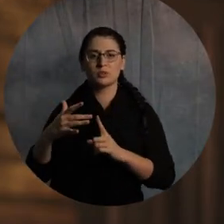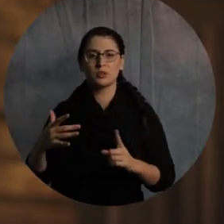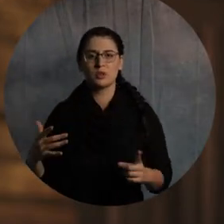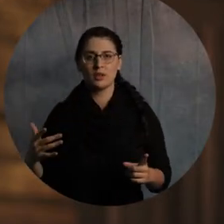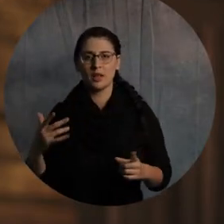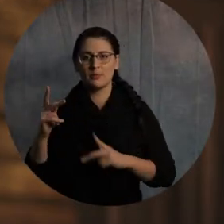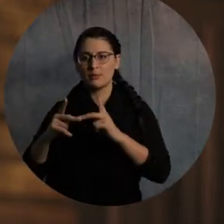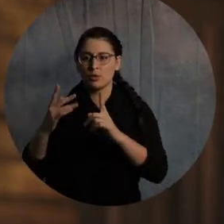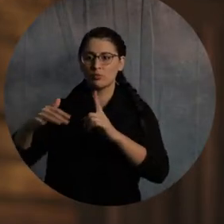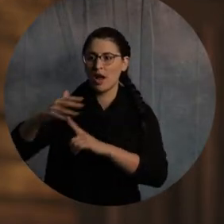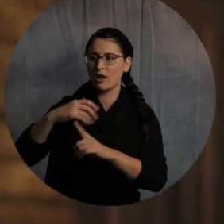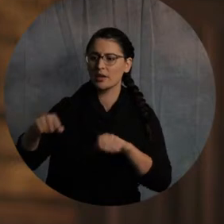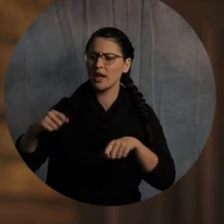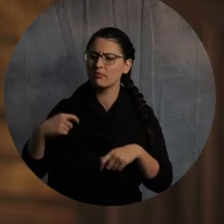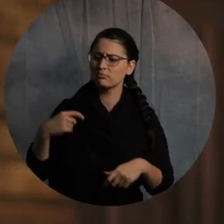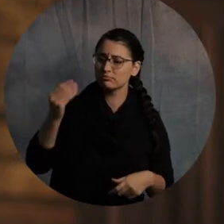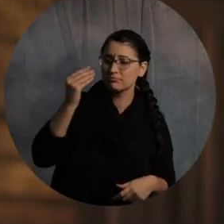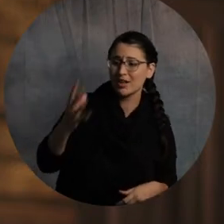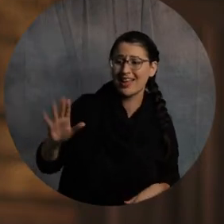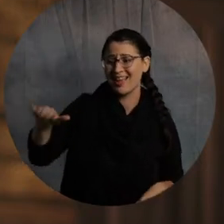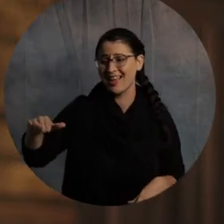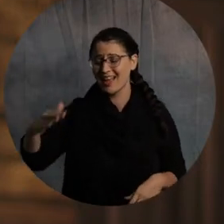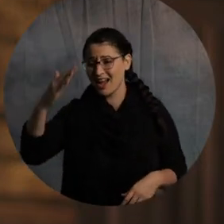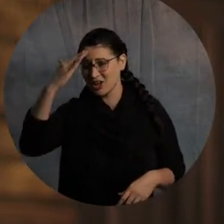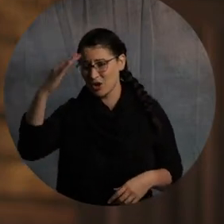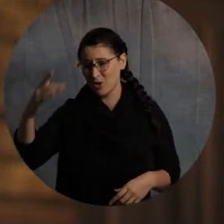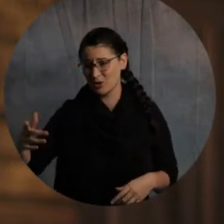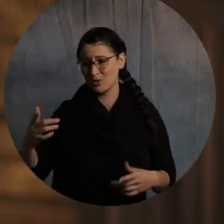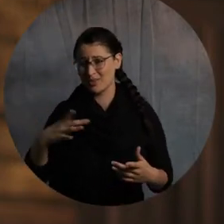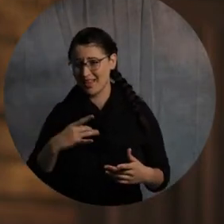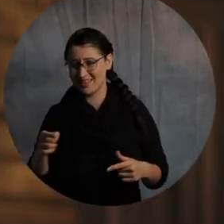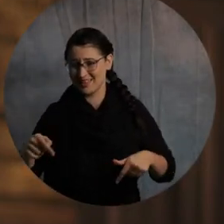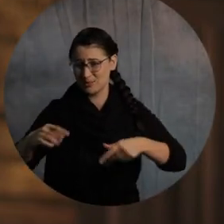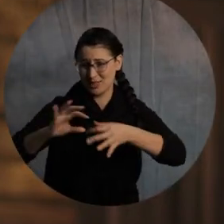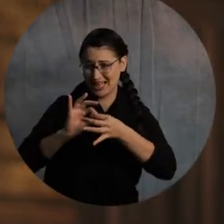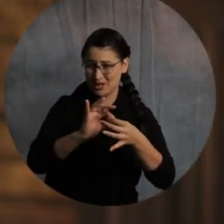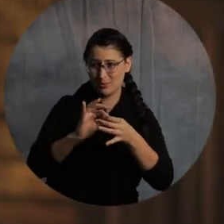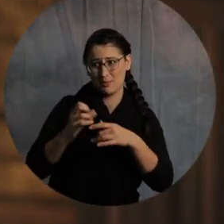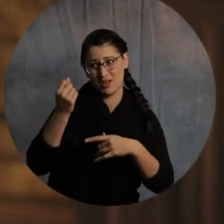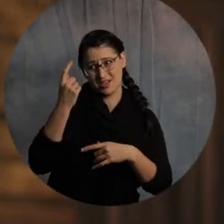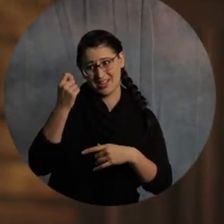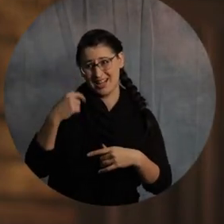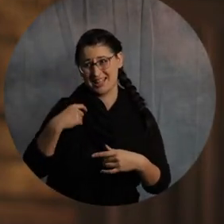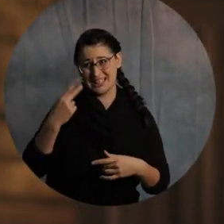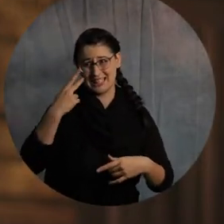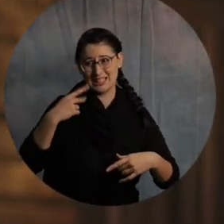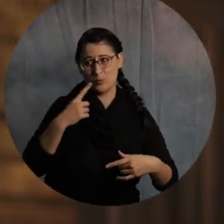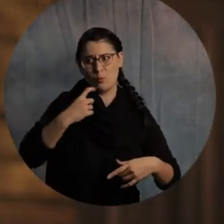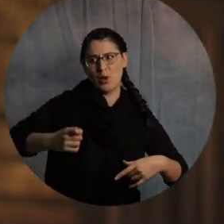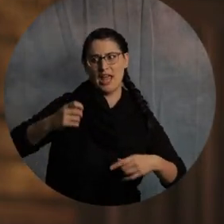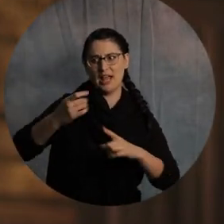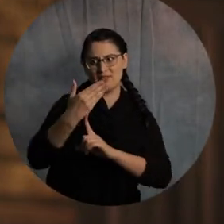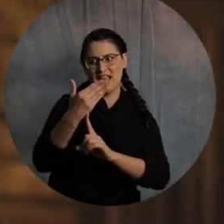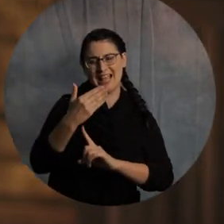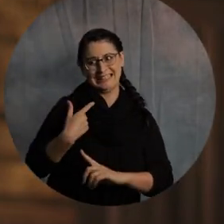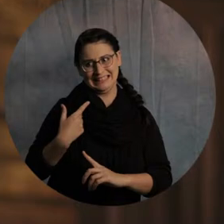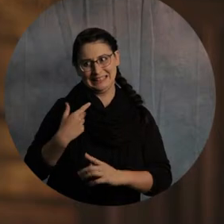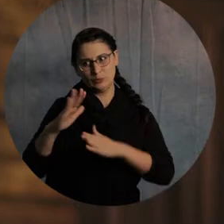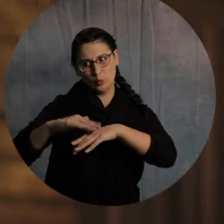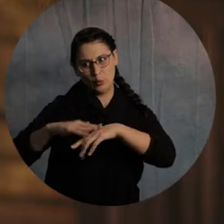look at you and say, hey, man, I know you guys are all about this relationship, but there's some red flags y'all need to be paying attention to.